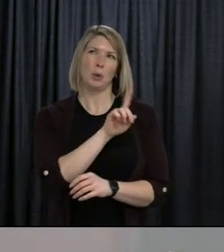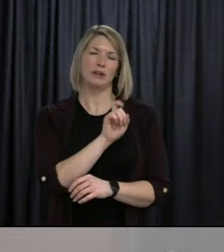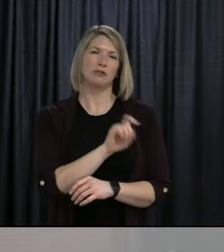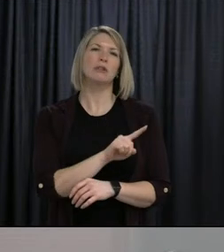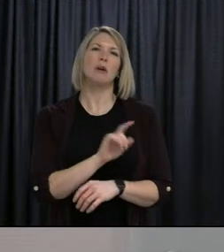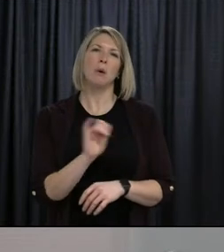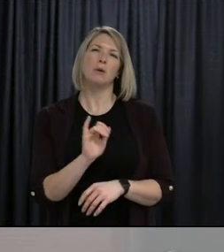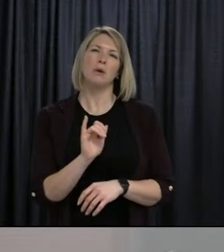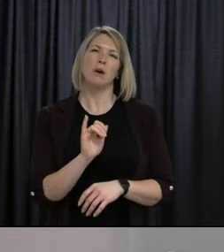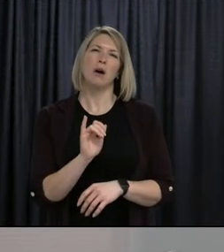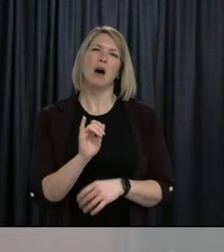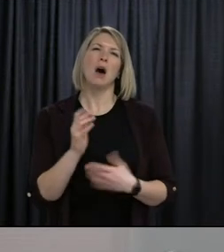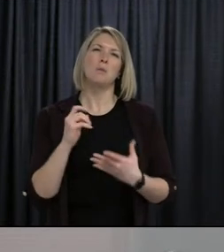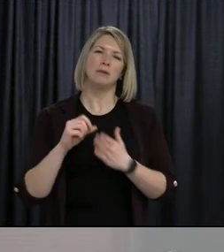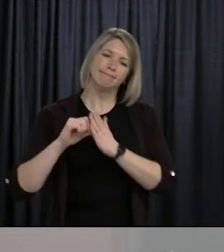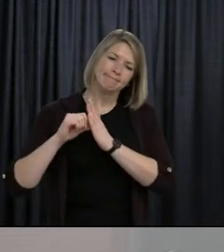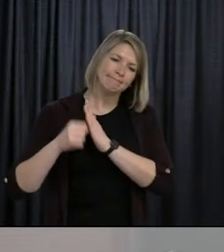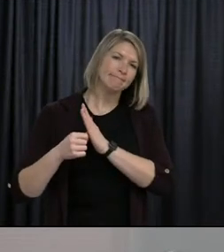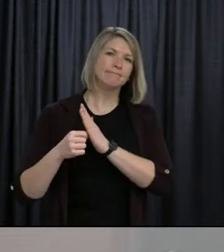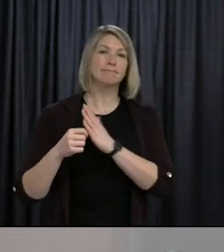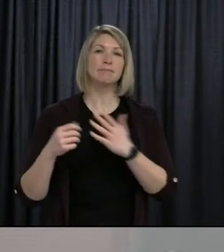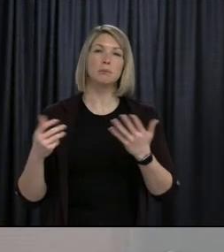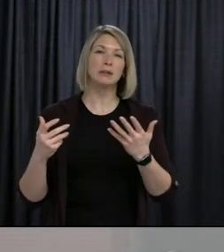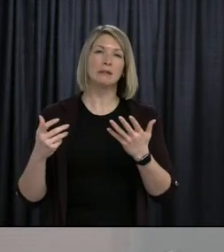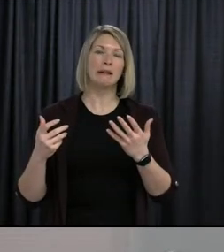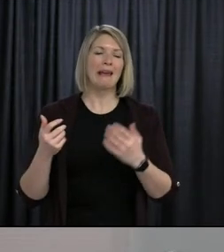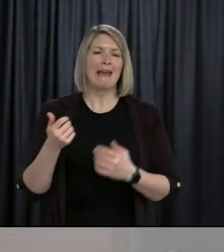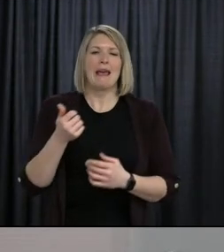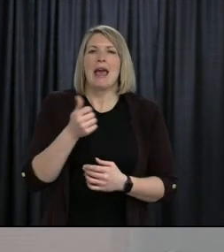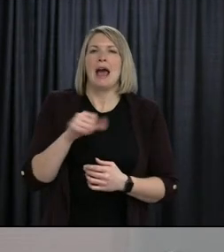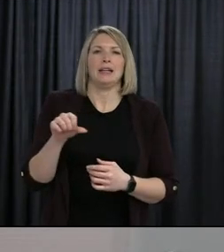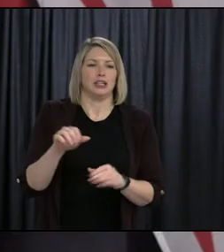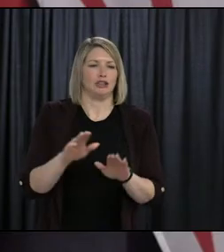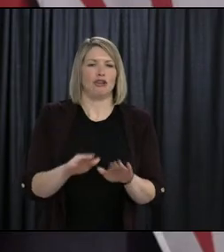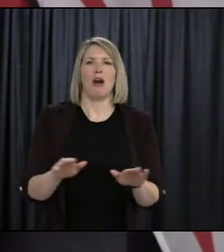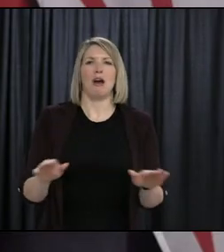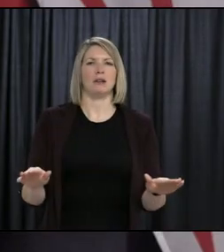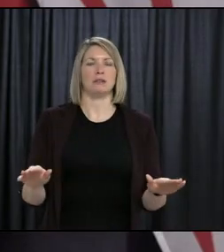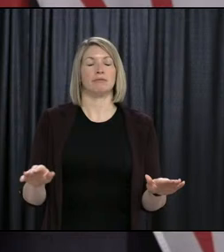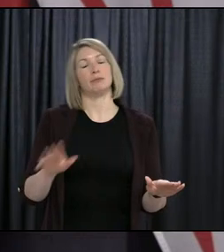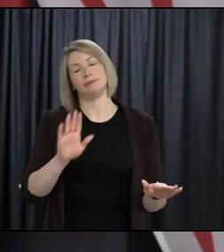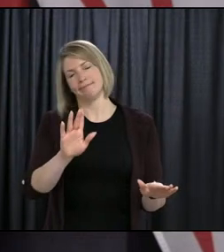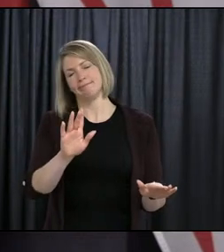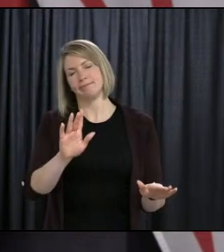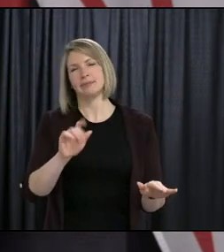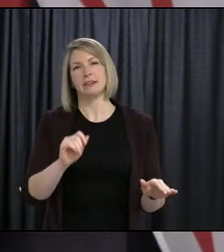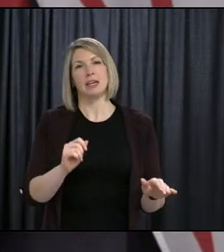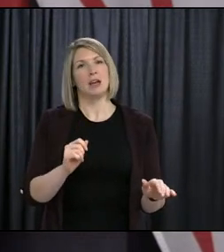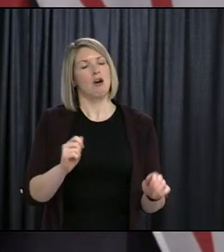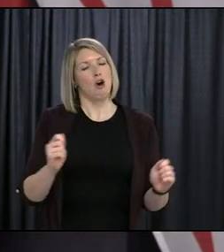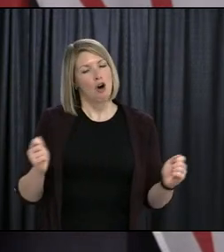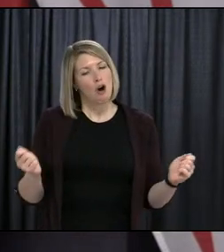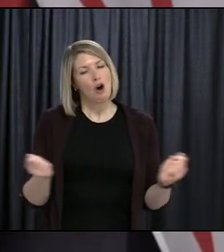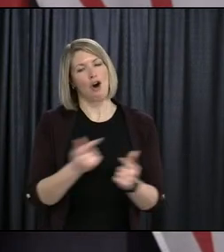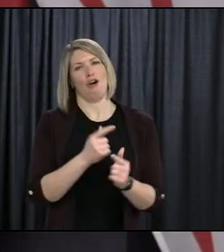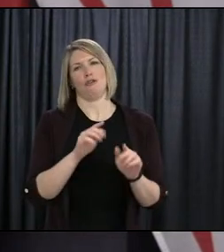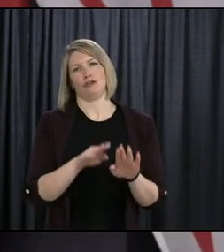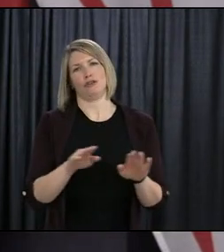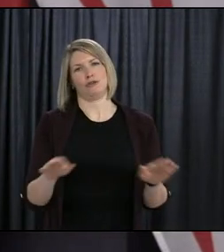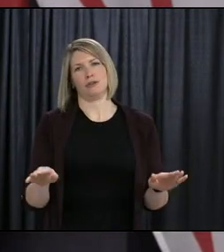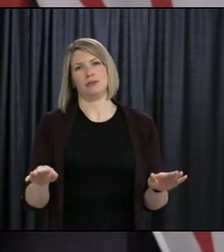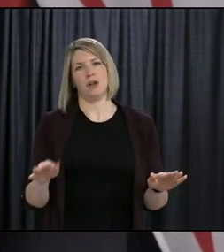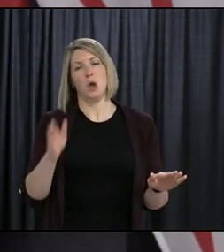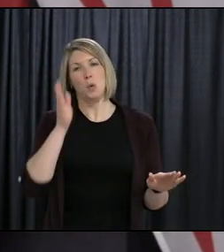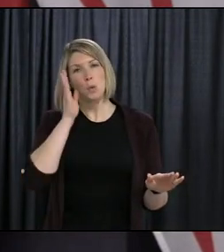important to reiterate that any child, every child, will have